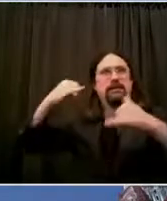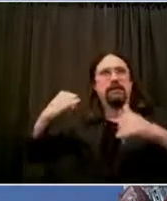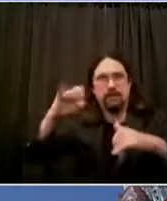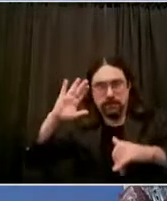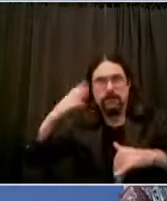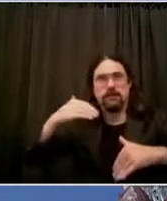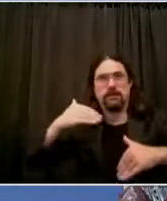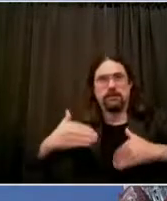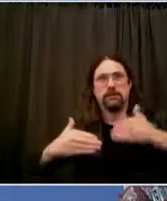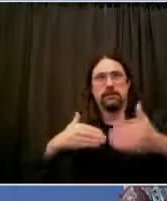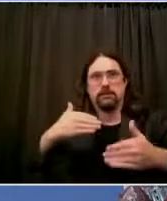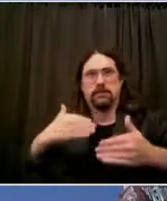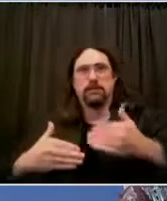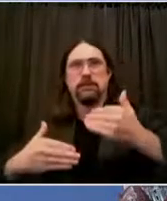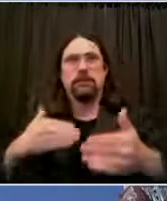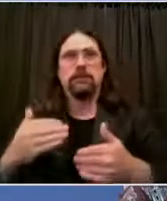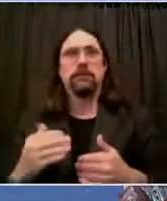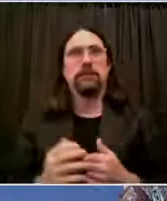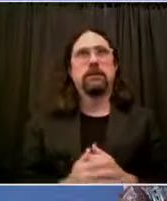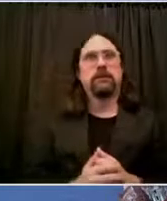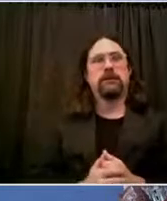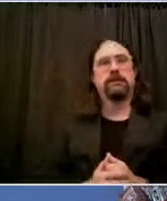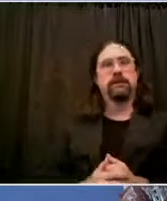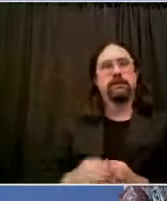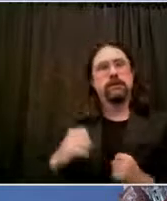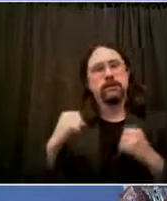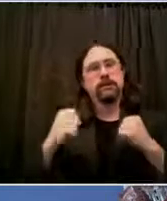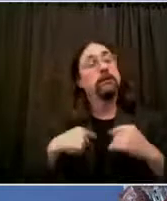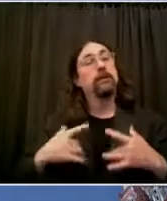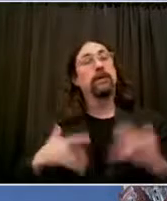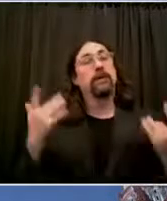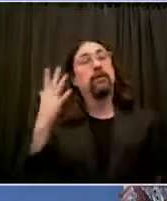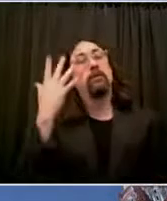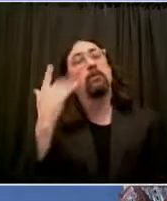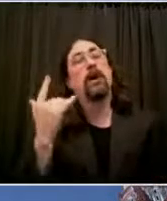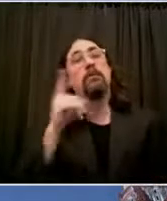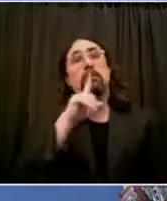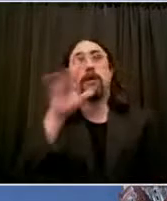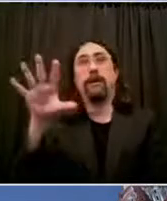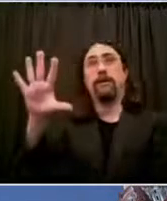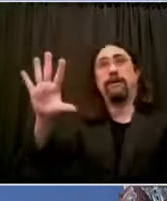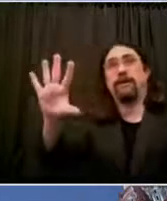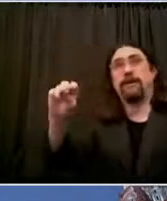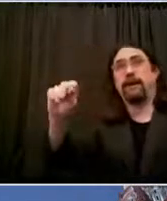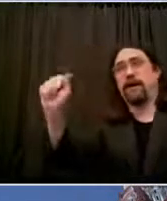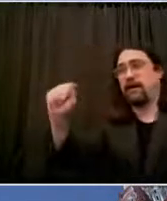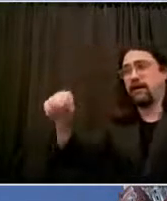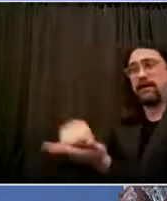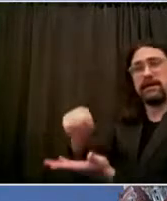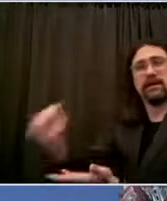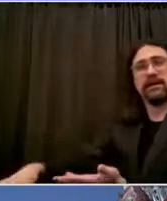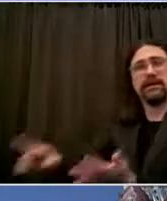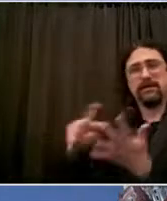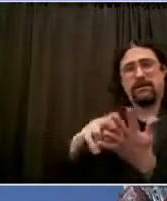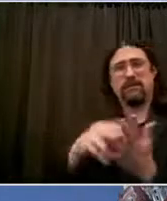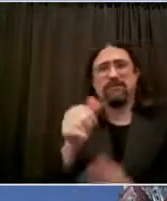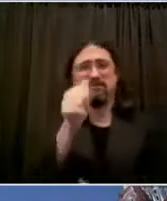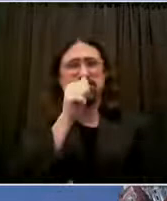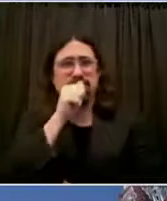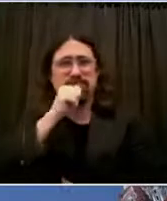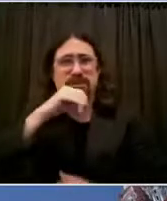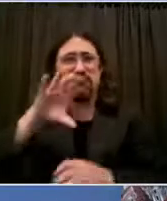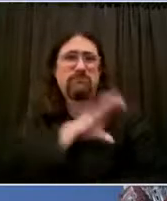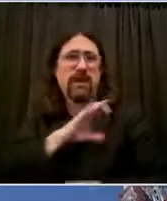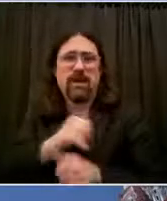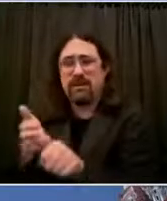And the actions that we have taken this city based on the work of the Task Force on Racial Inclusion and Equity, shifting